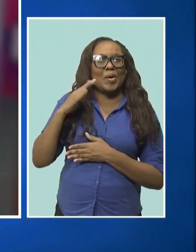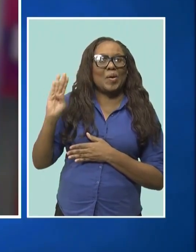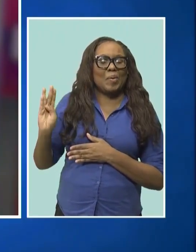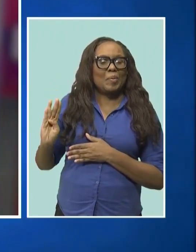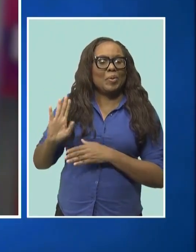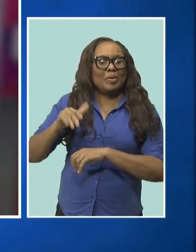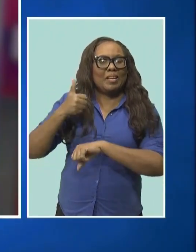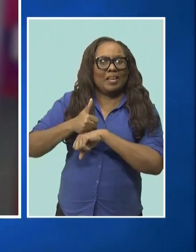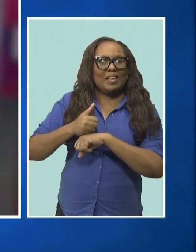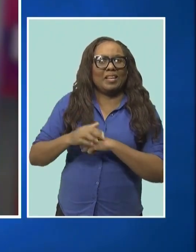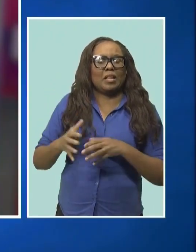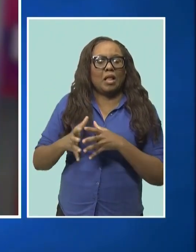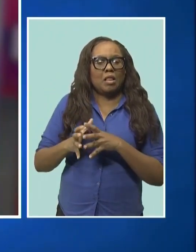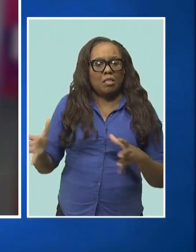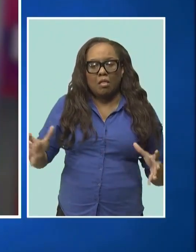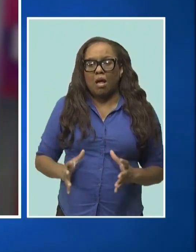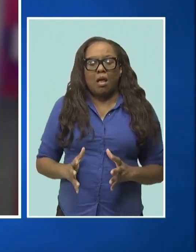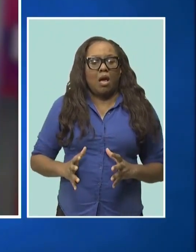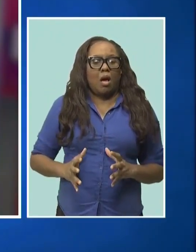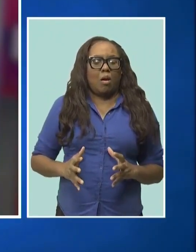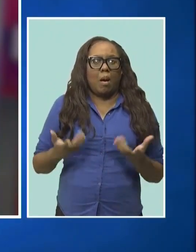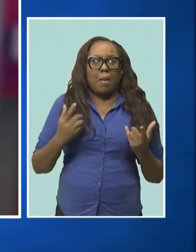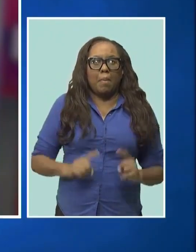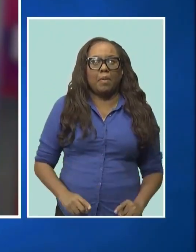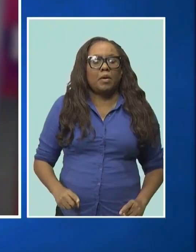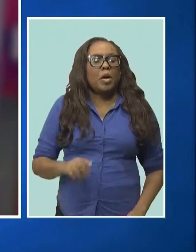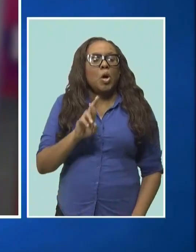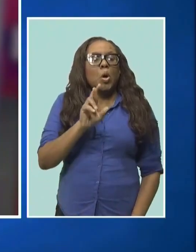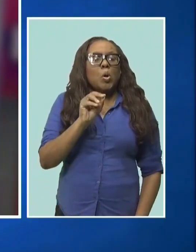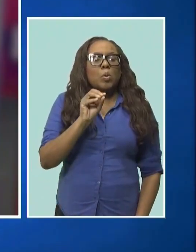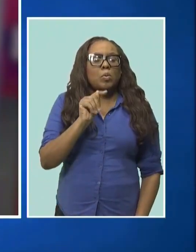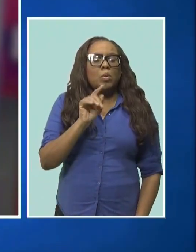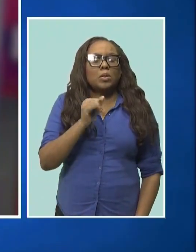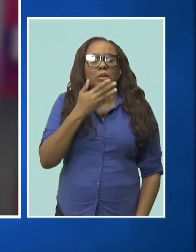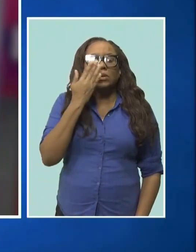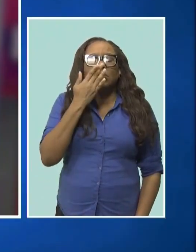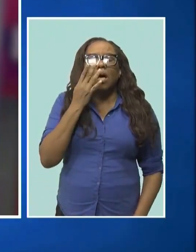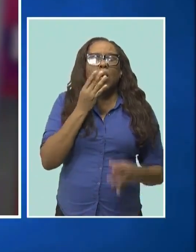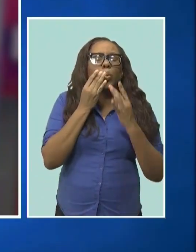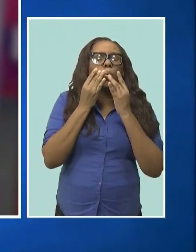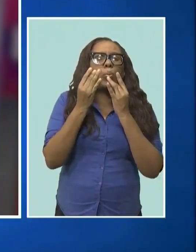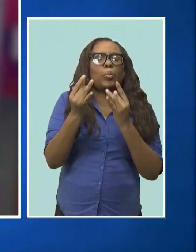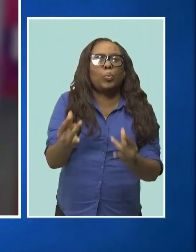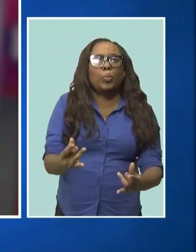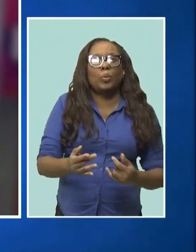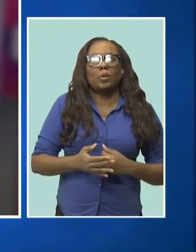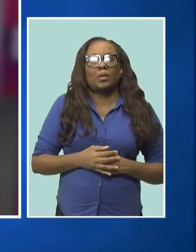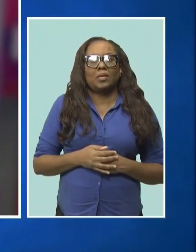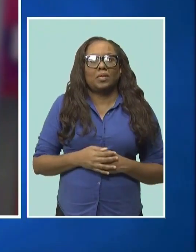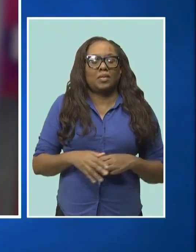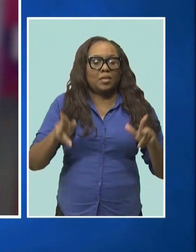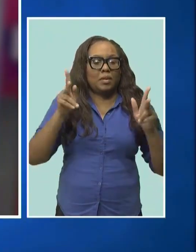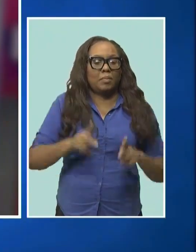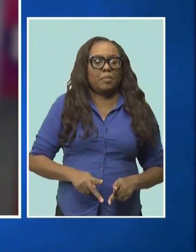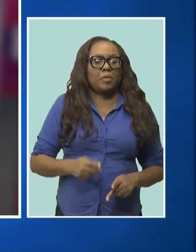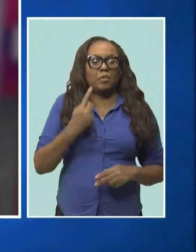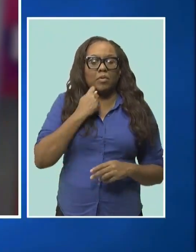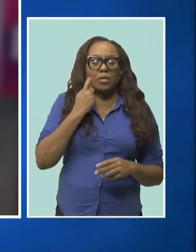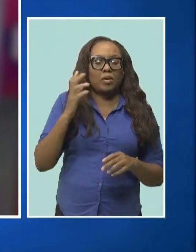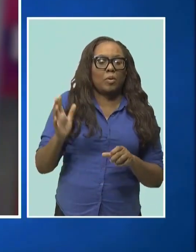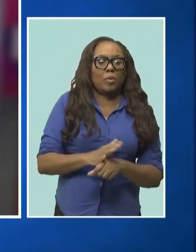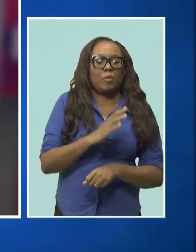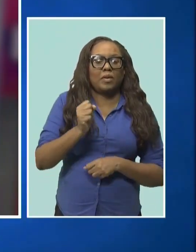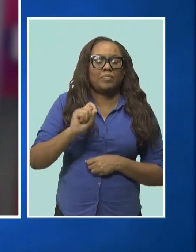here today. The food is flowing, the roti smell delicious, and someone has actually recently just won the first free